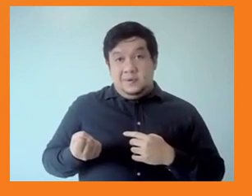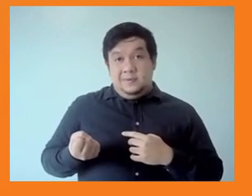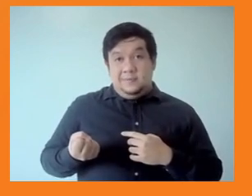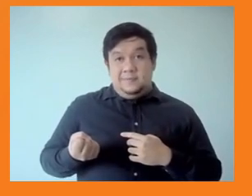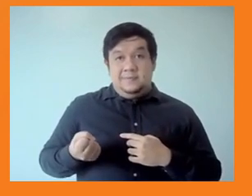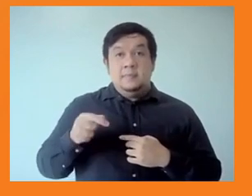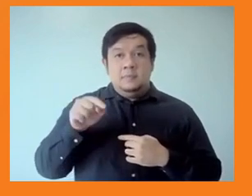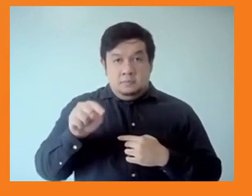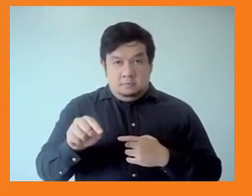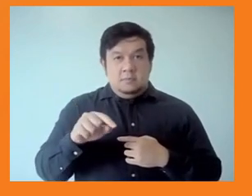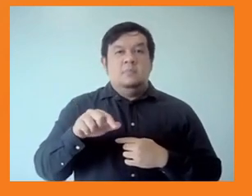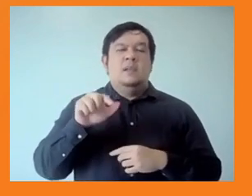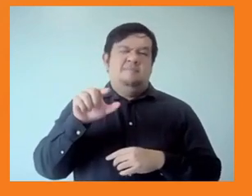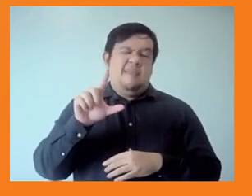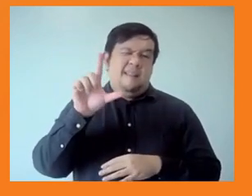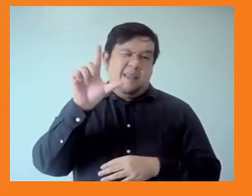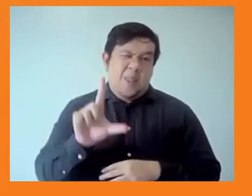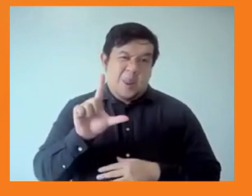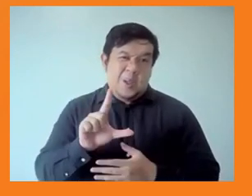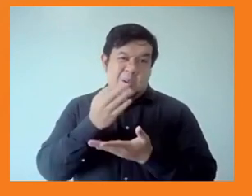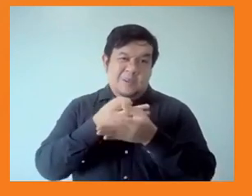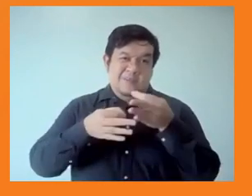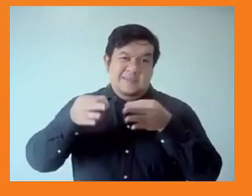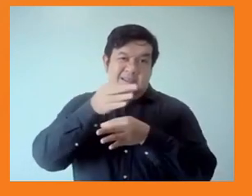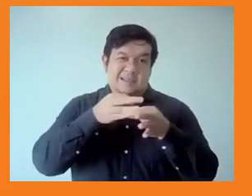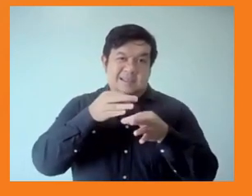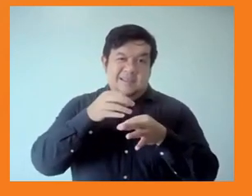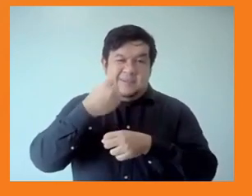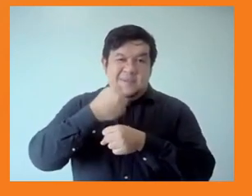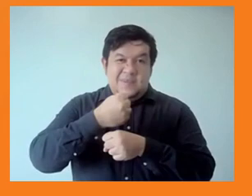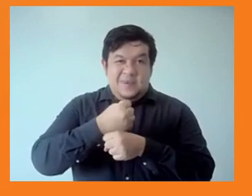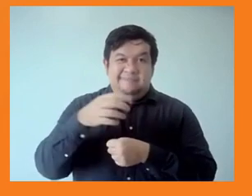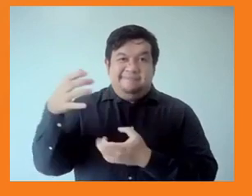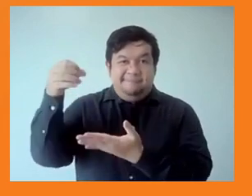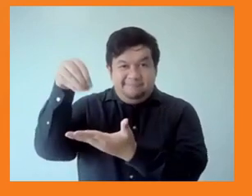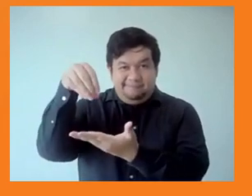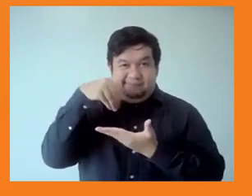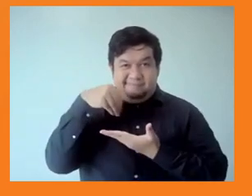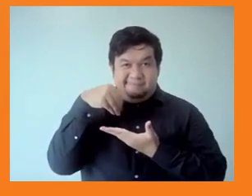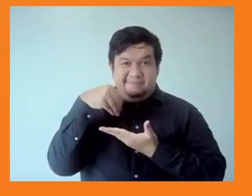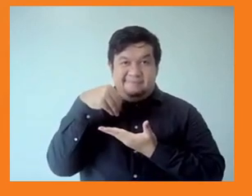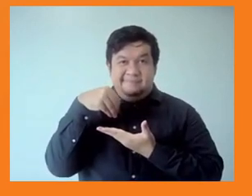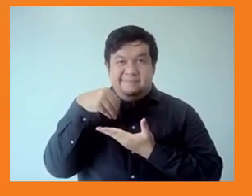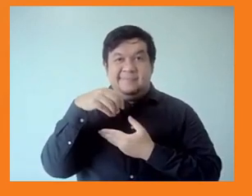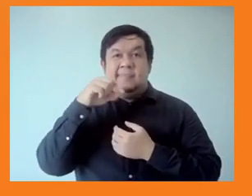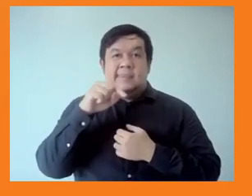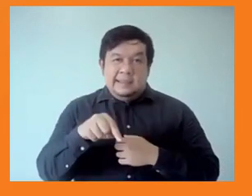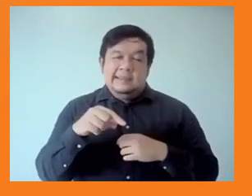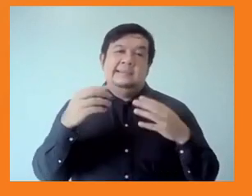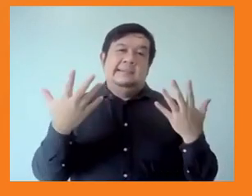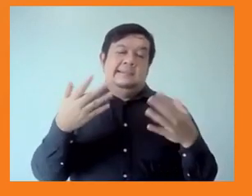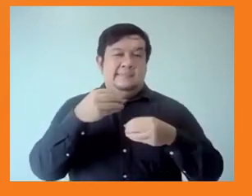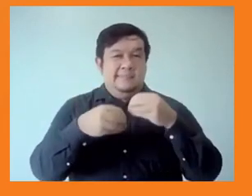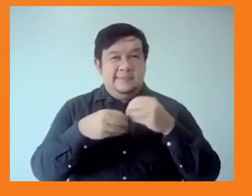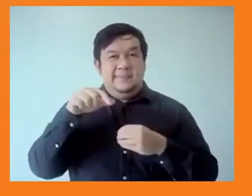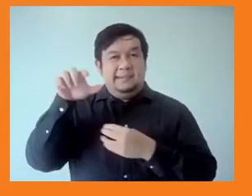moment. Bangladesh, Kazakhstan and the Philippines have very low minimum wages. And again, a performance during the pandemic was not